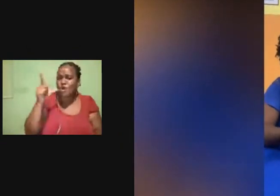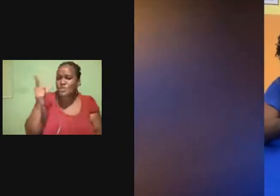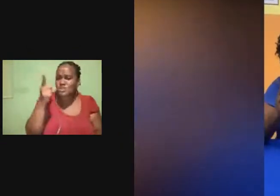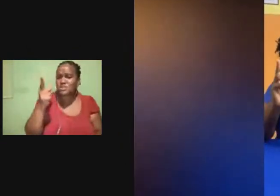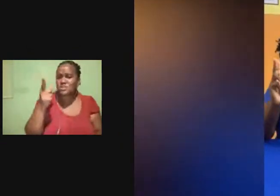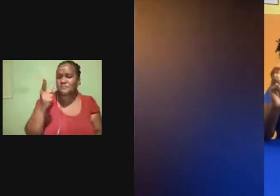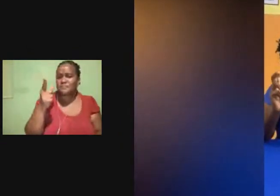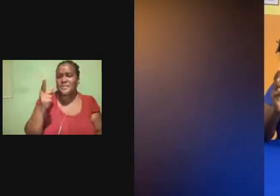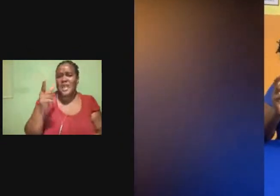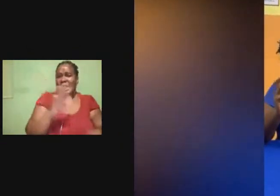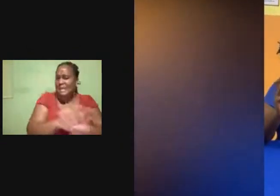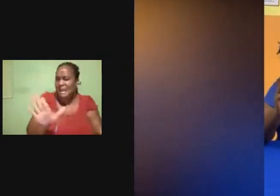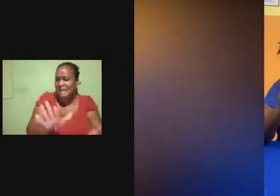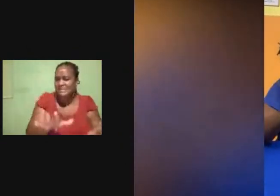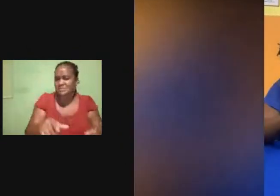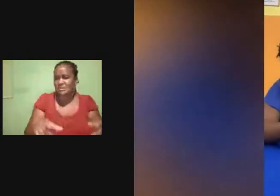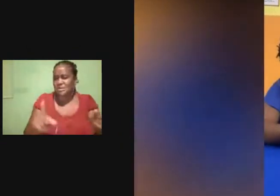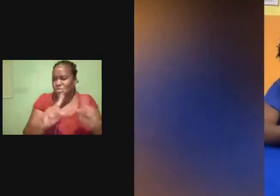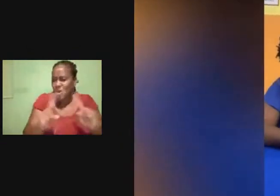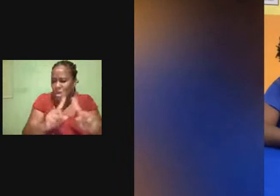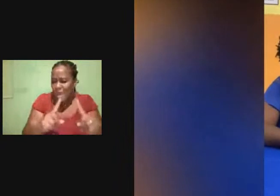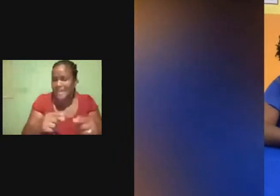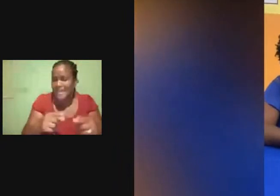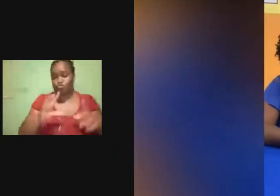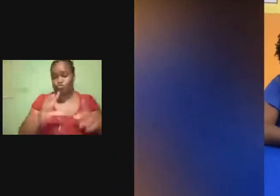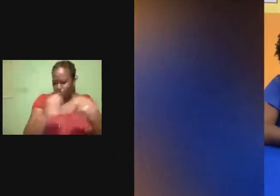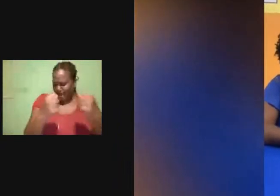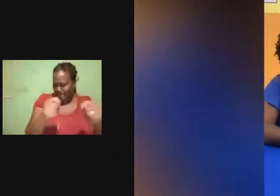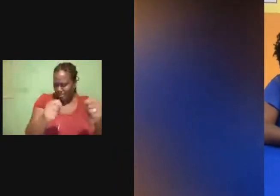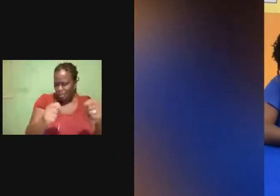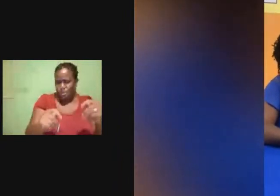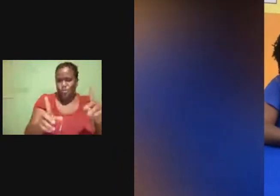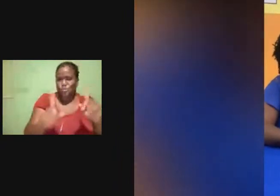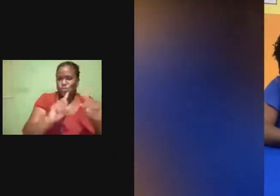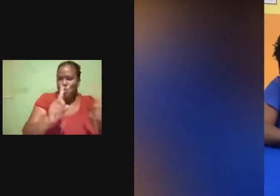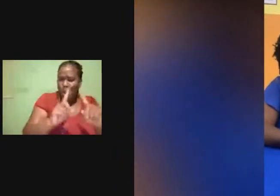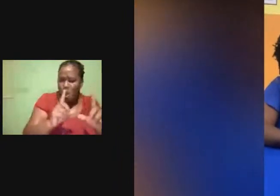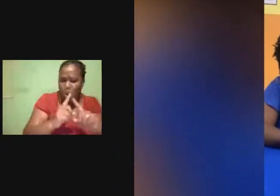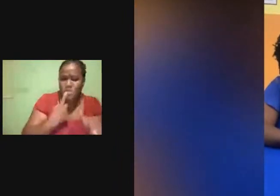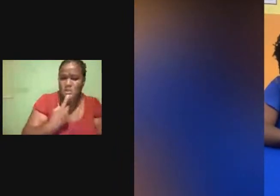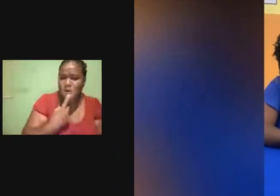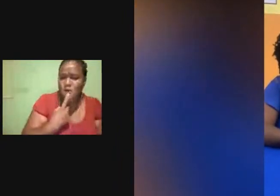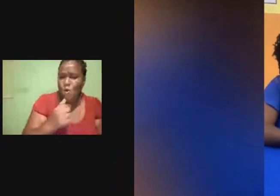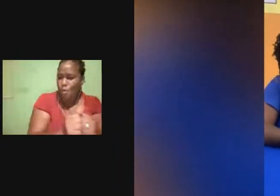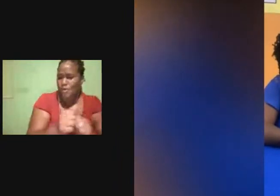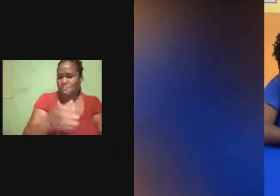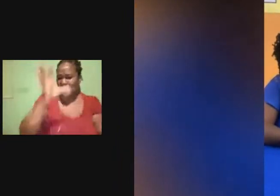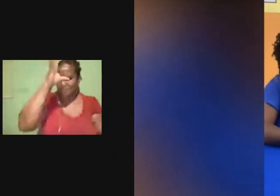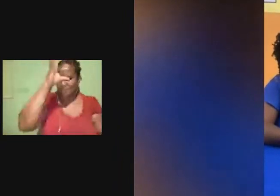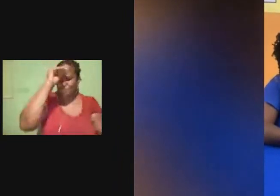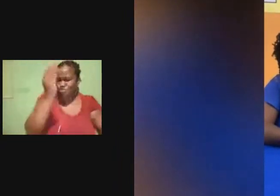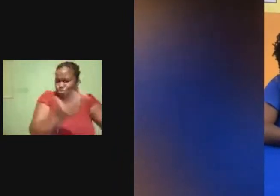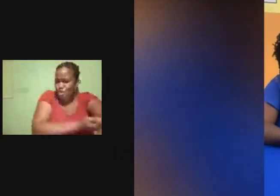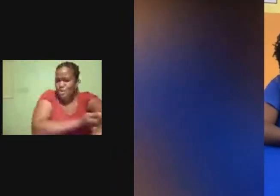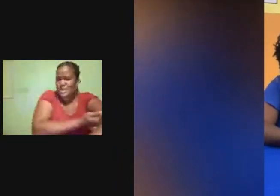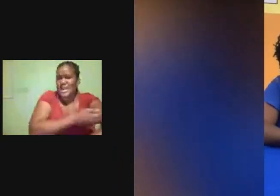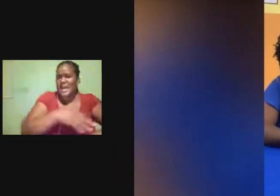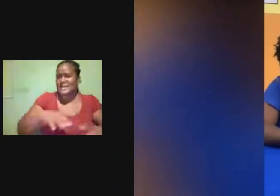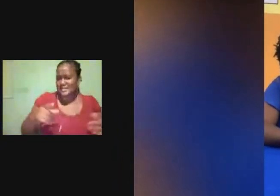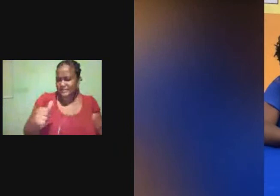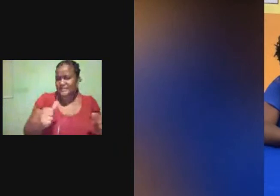a normal neurotypical child. There are challenges with this type of